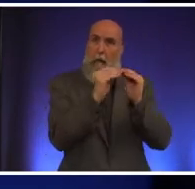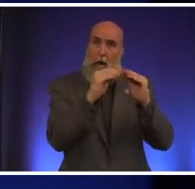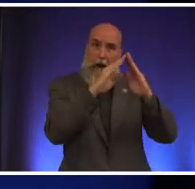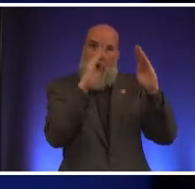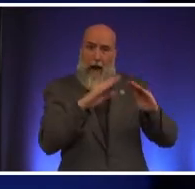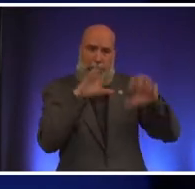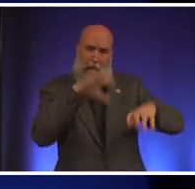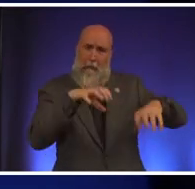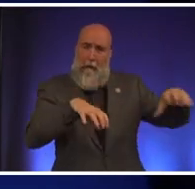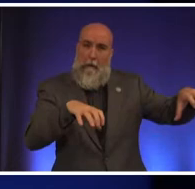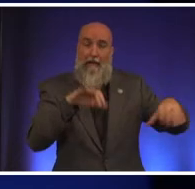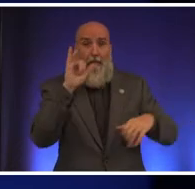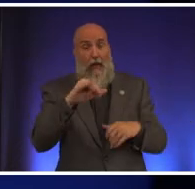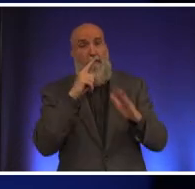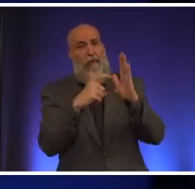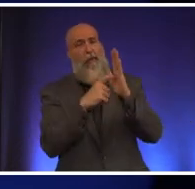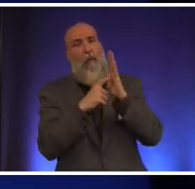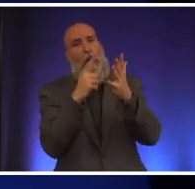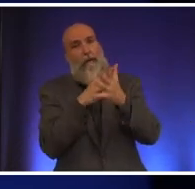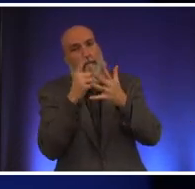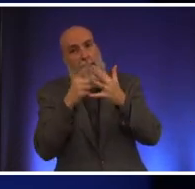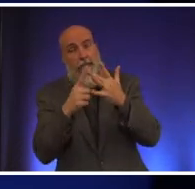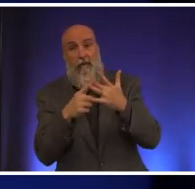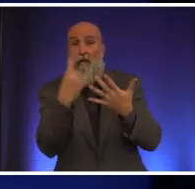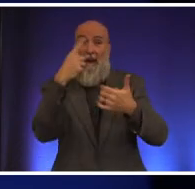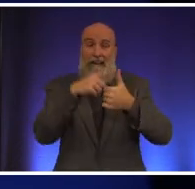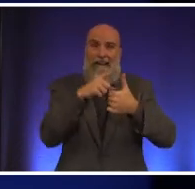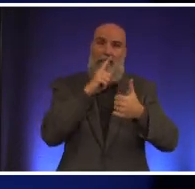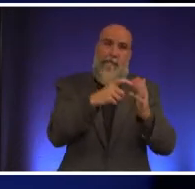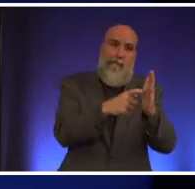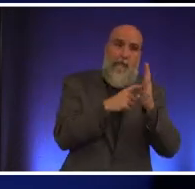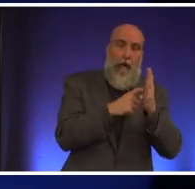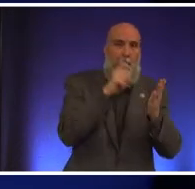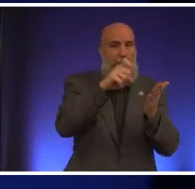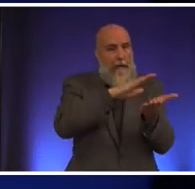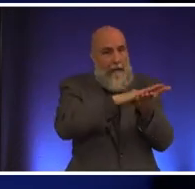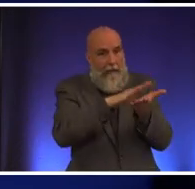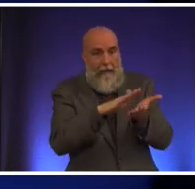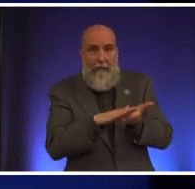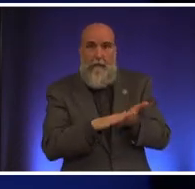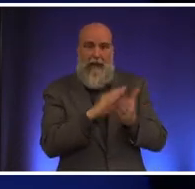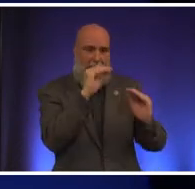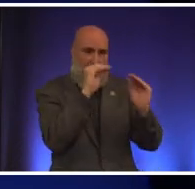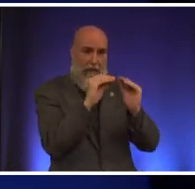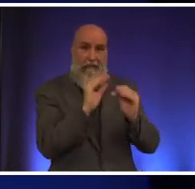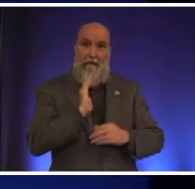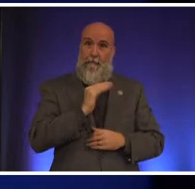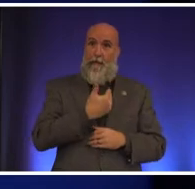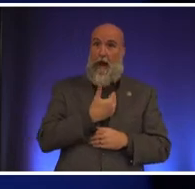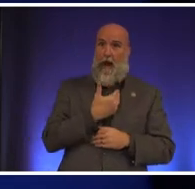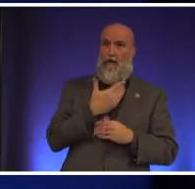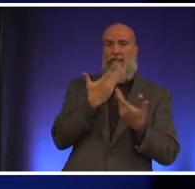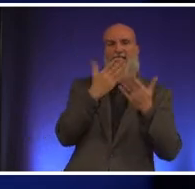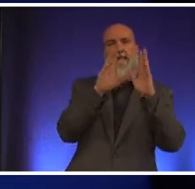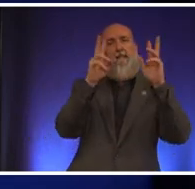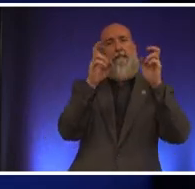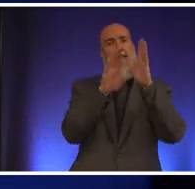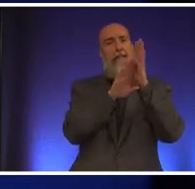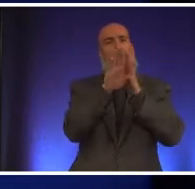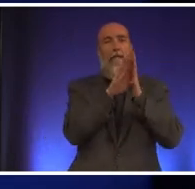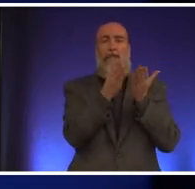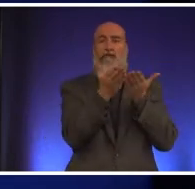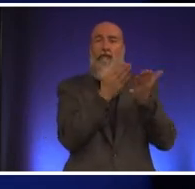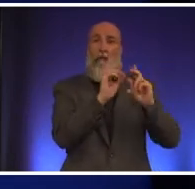that's going to require a number of things one is it's going to require cleaning up and fixing our development services department